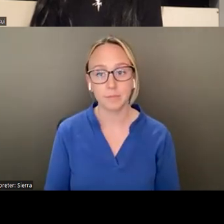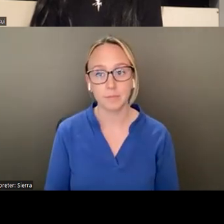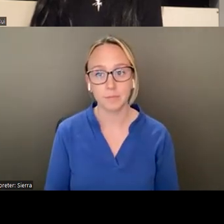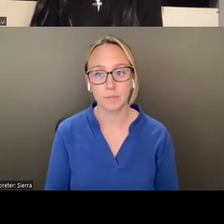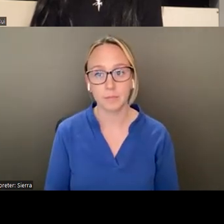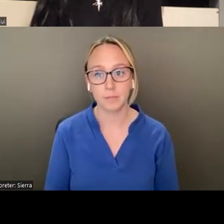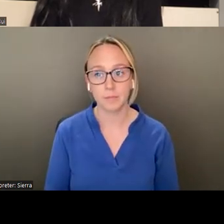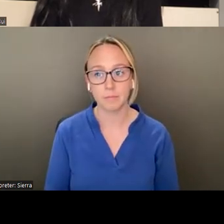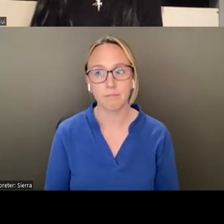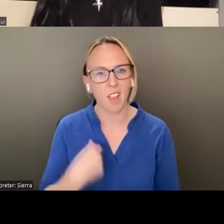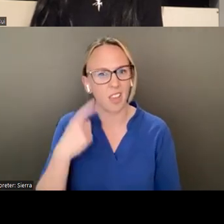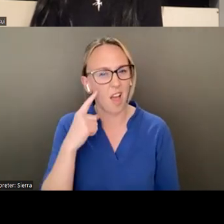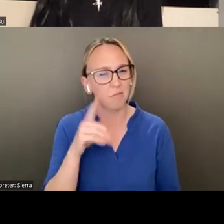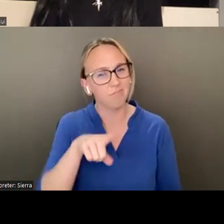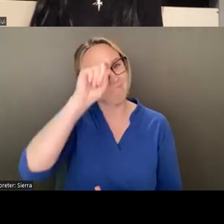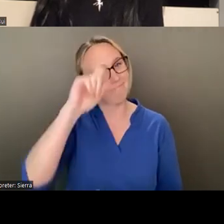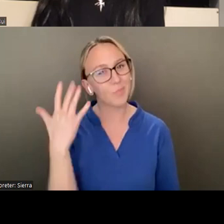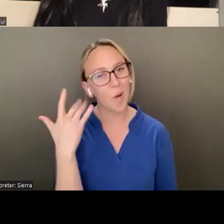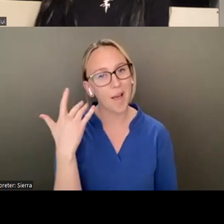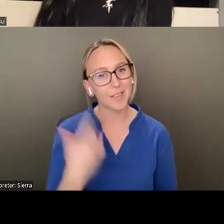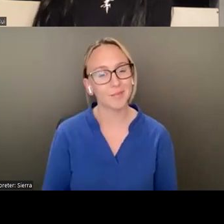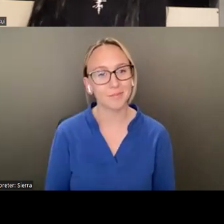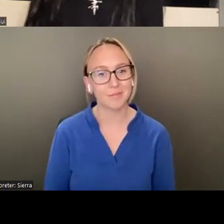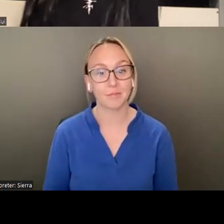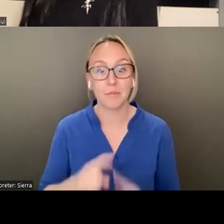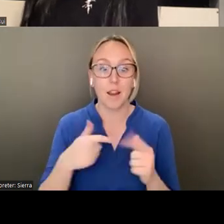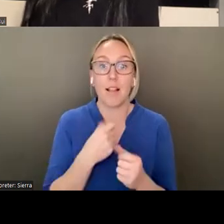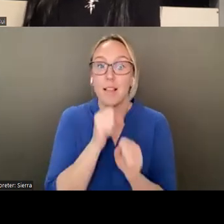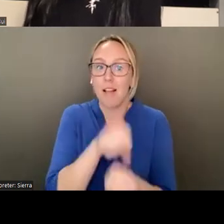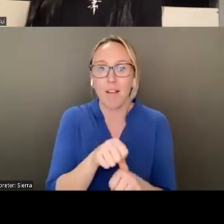And I thought why, but I loved thinking why.